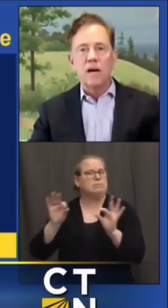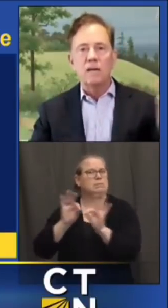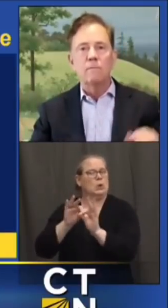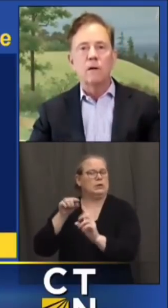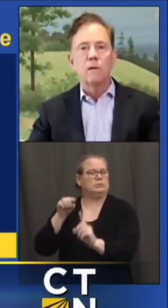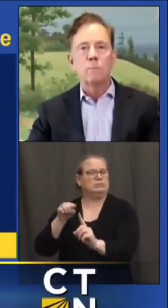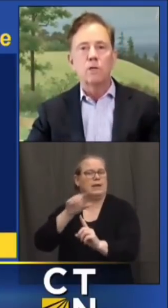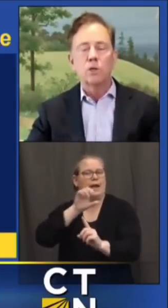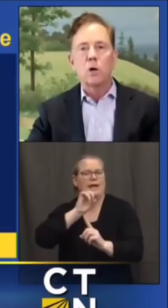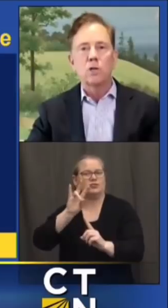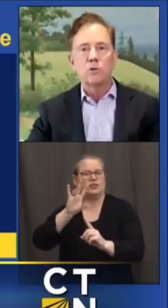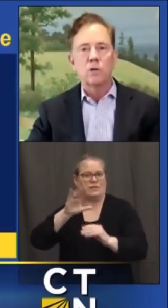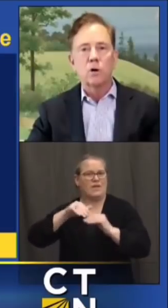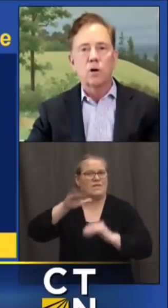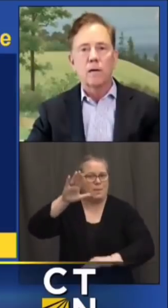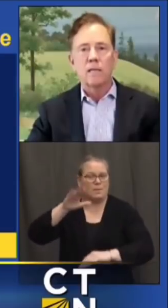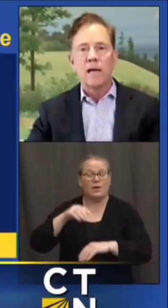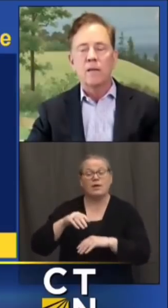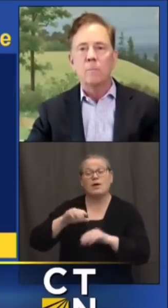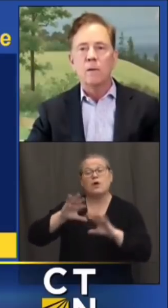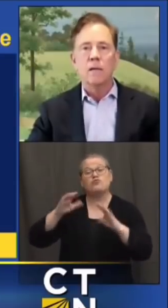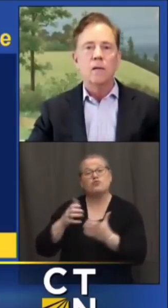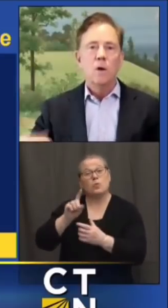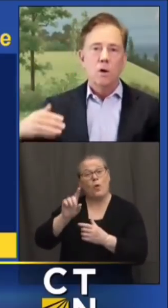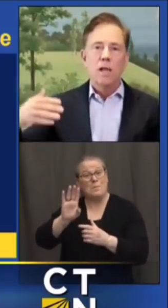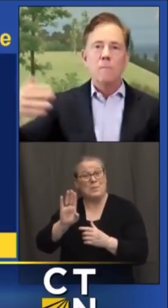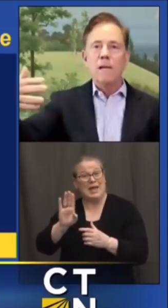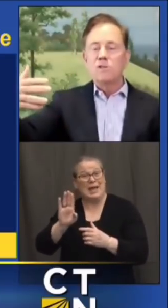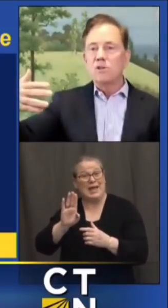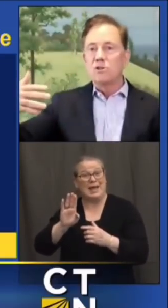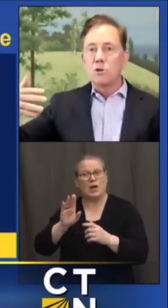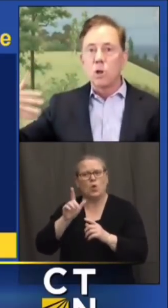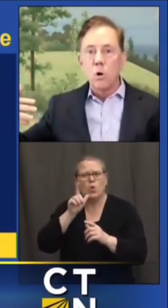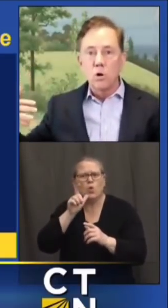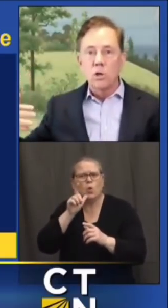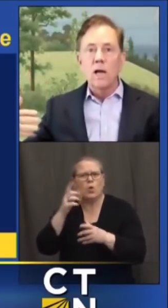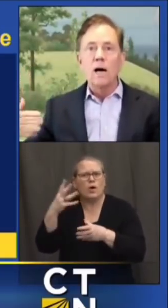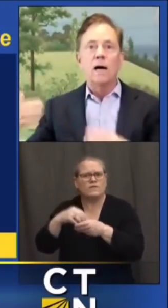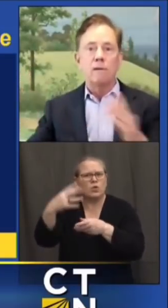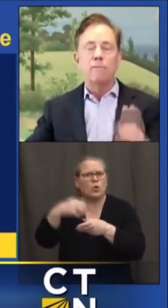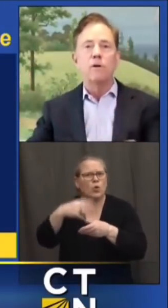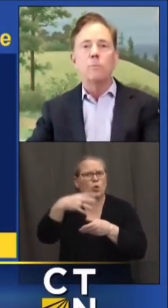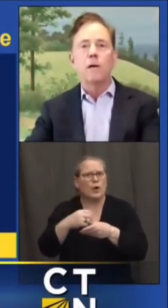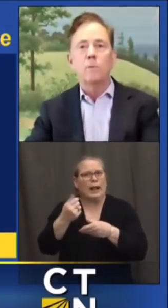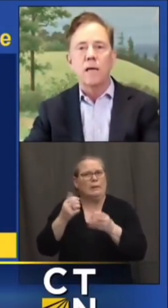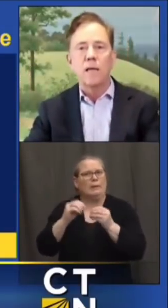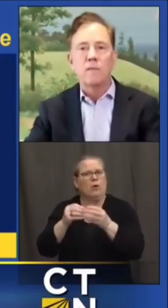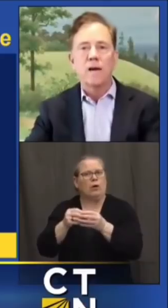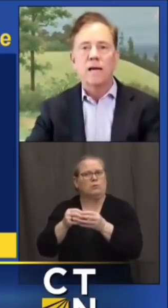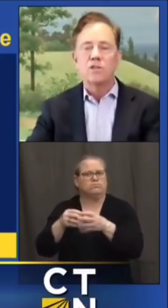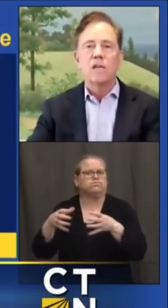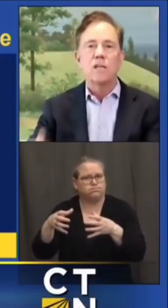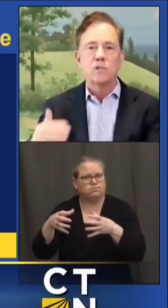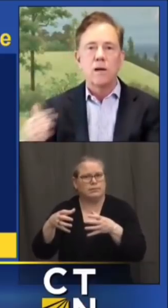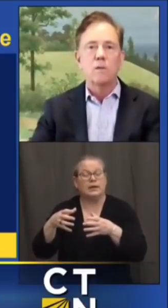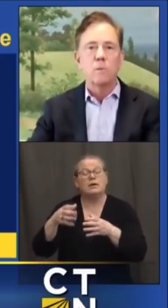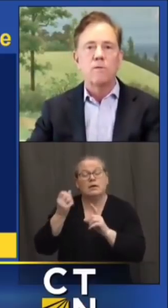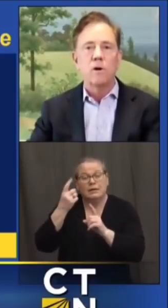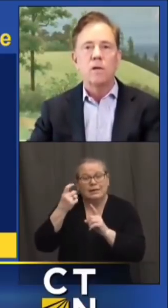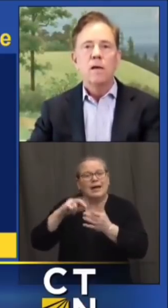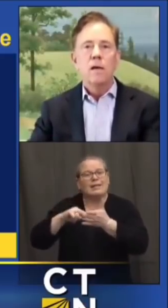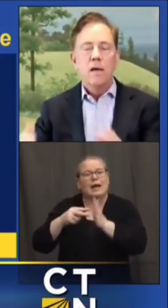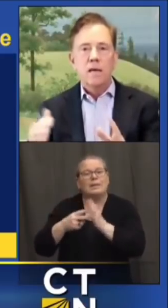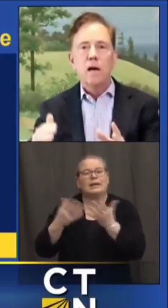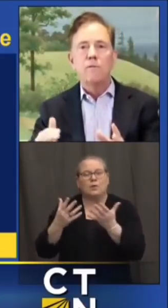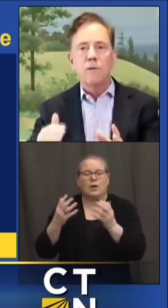has gotten uh much larger i'll talk about that in a minute all that means there's a longer line for you to be able to get the vaccine so we have to be